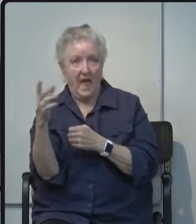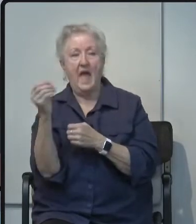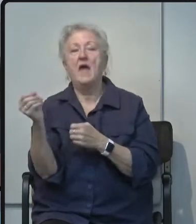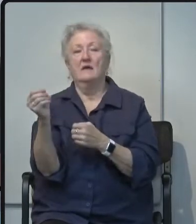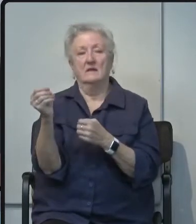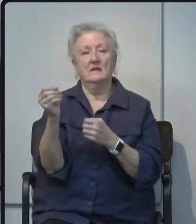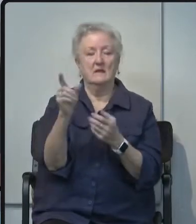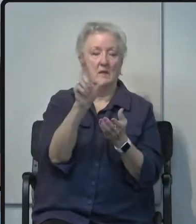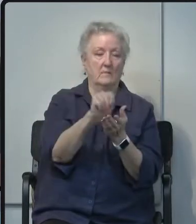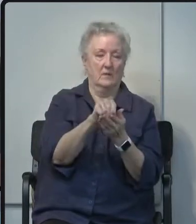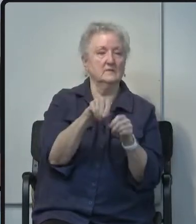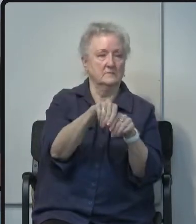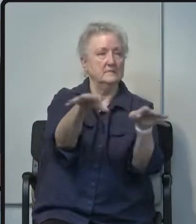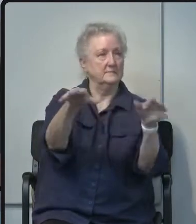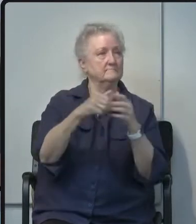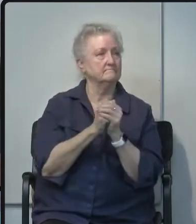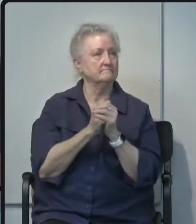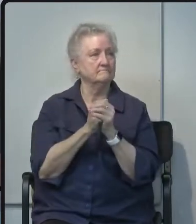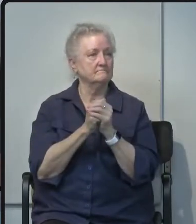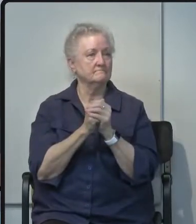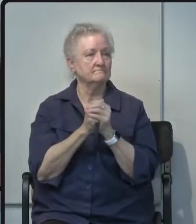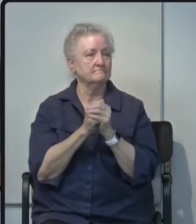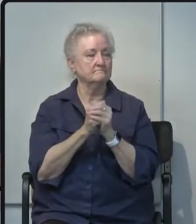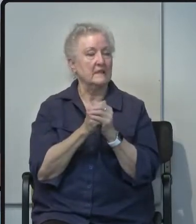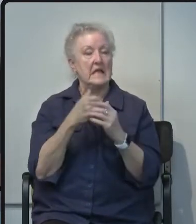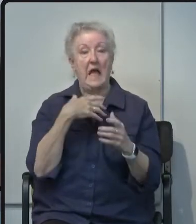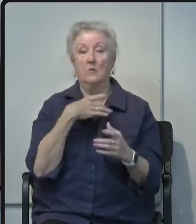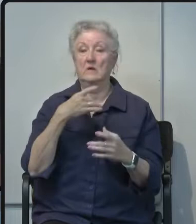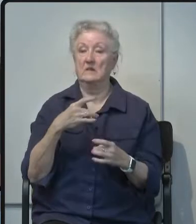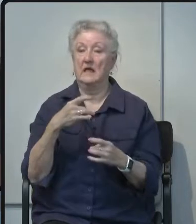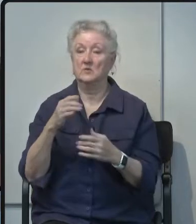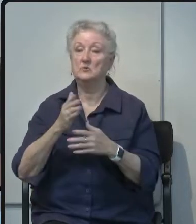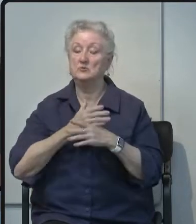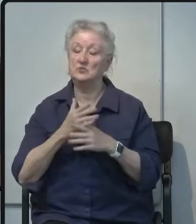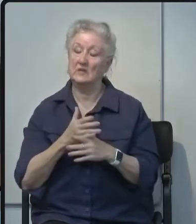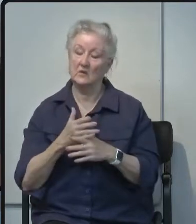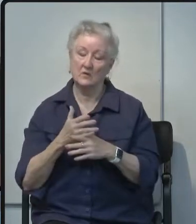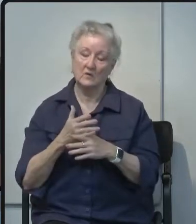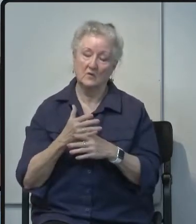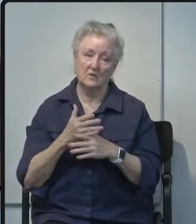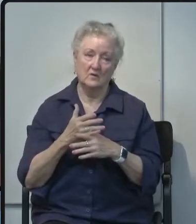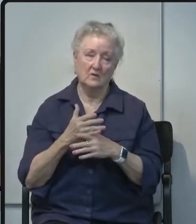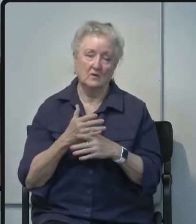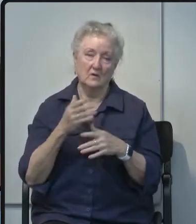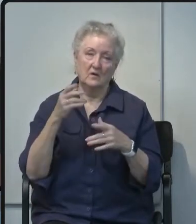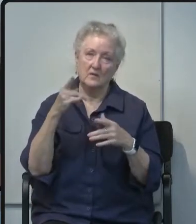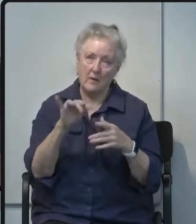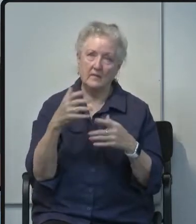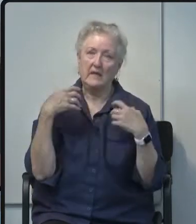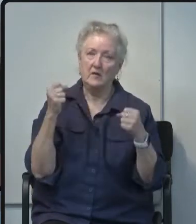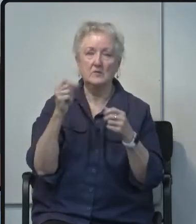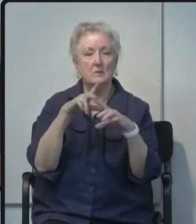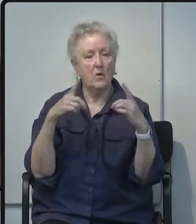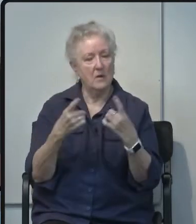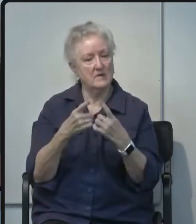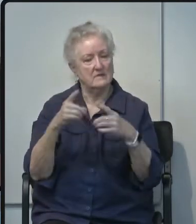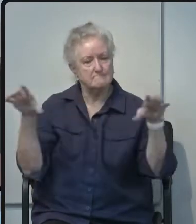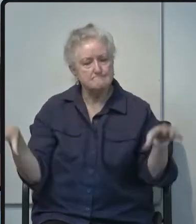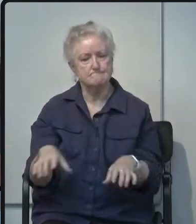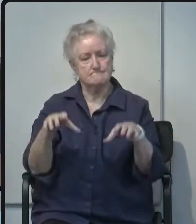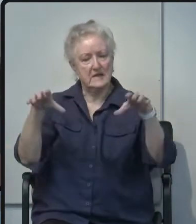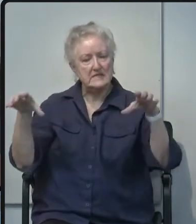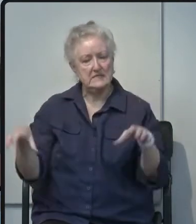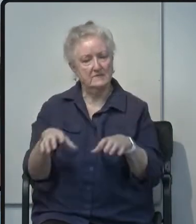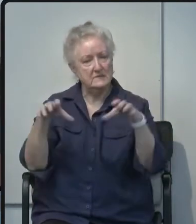I would like to share that the Public Health Department is actively securing